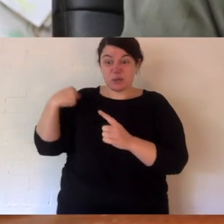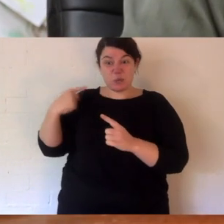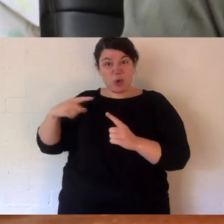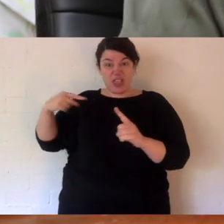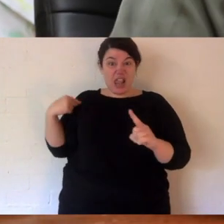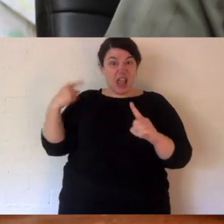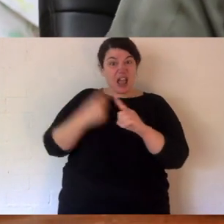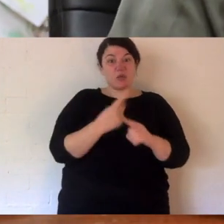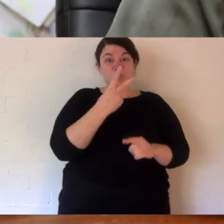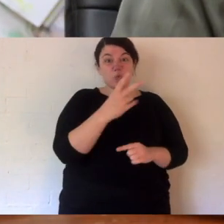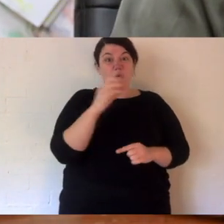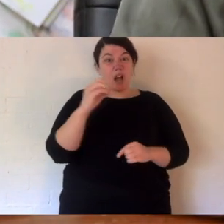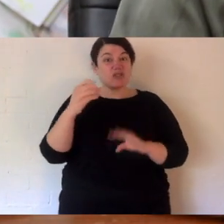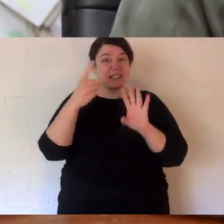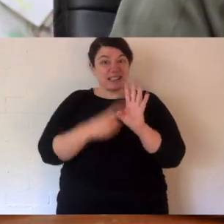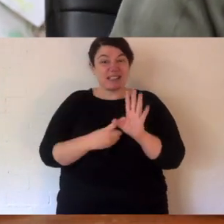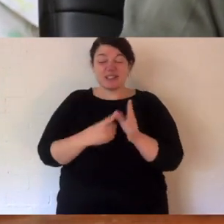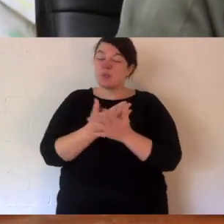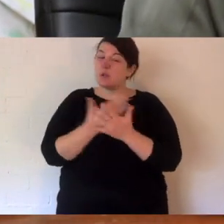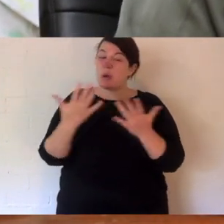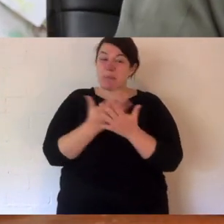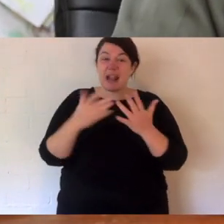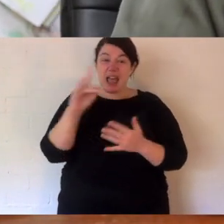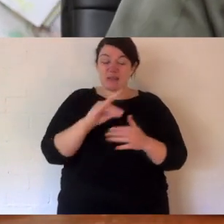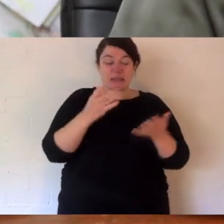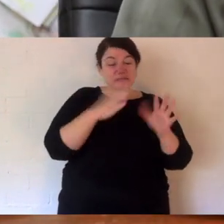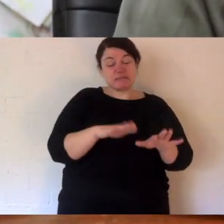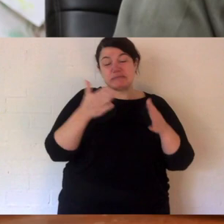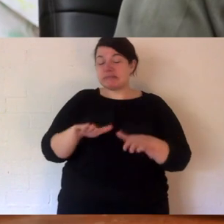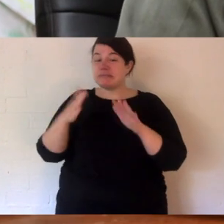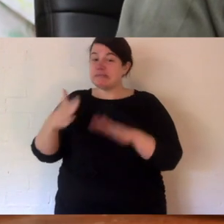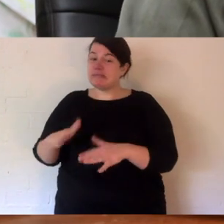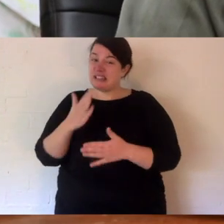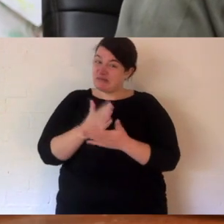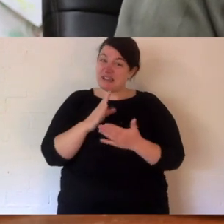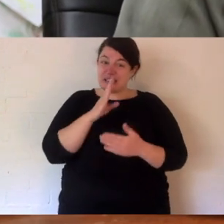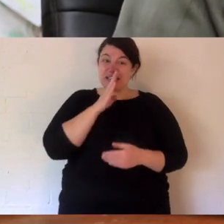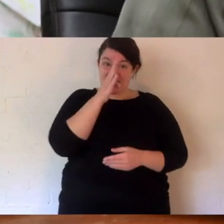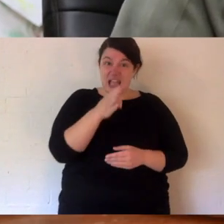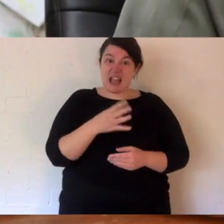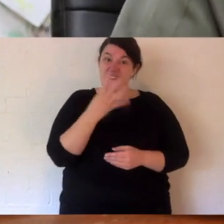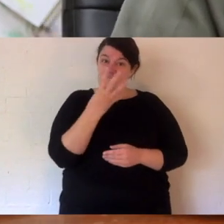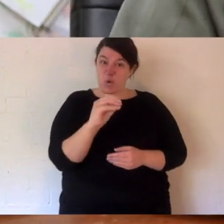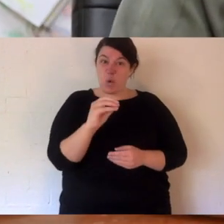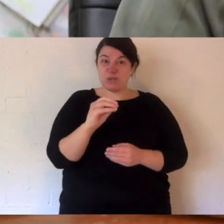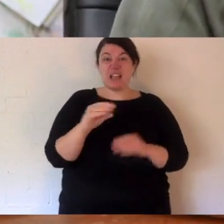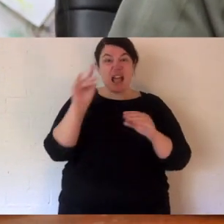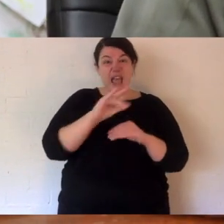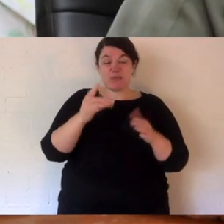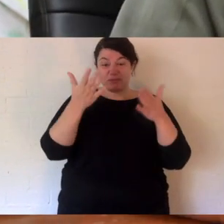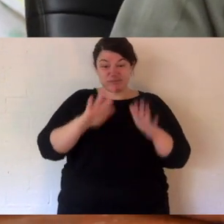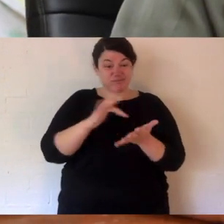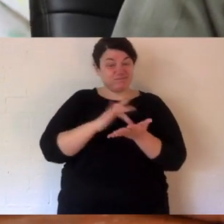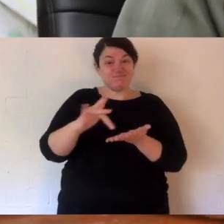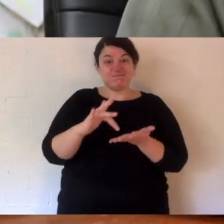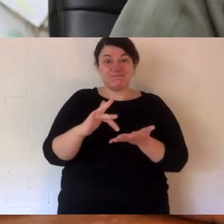that's why, in the last 200 years, so many mammals have gone extinct in Australia. It's a really sad number, 40 animals. And the